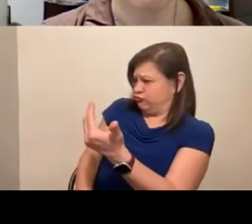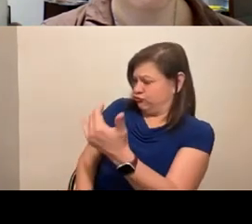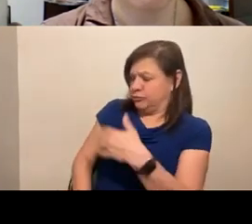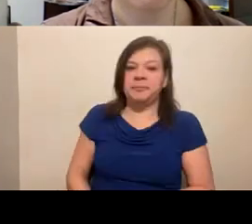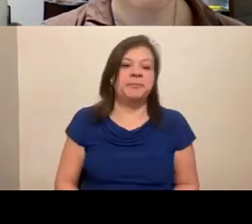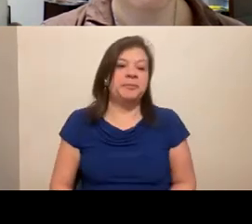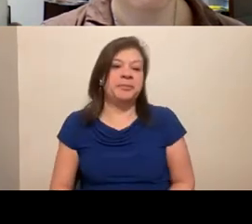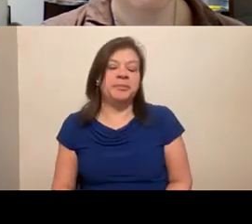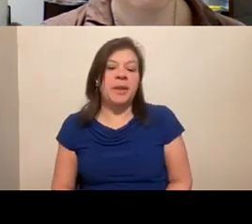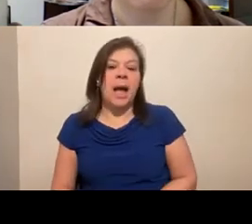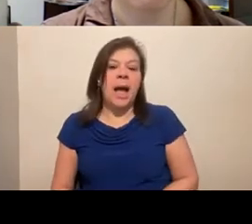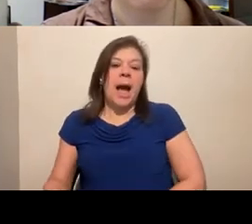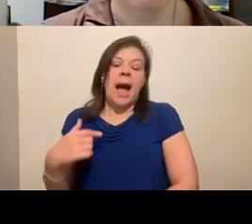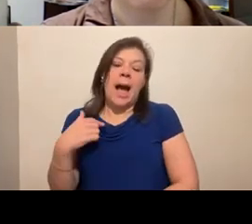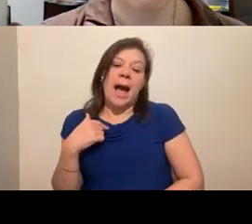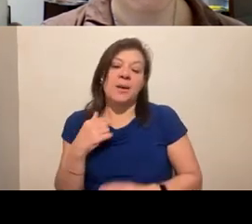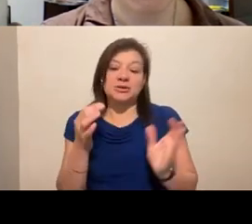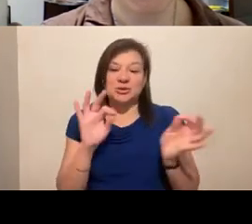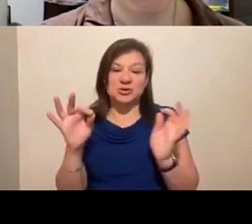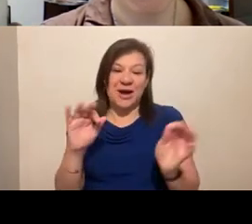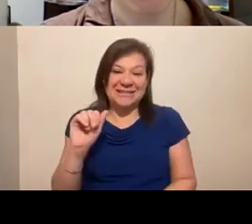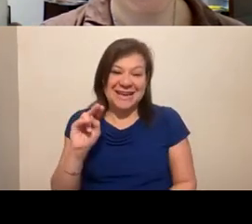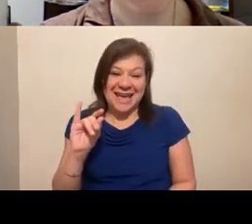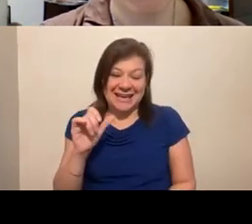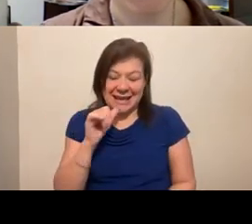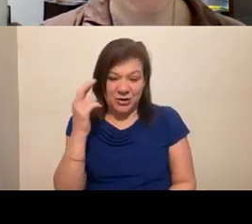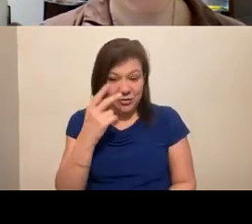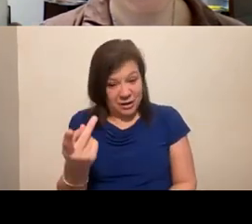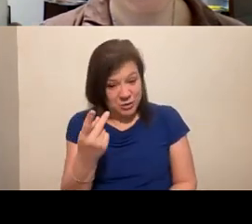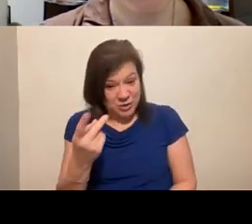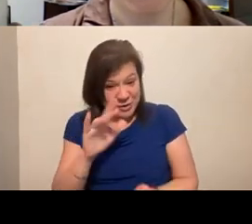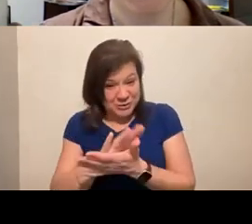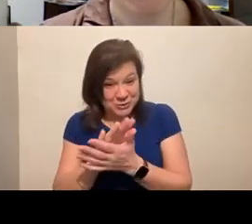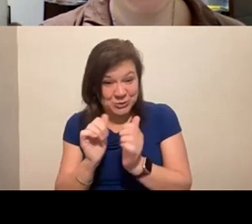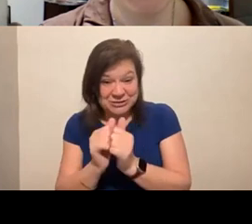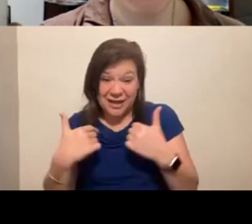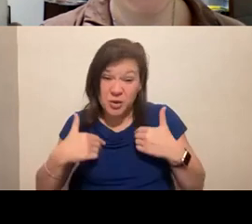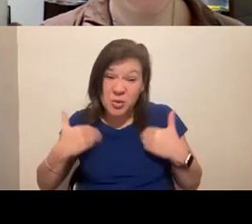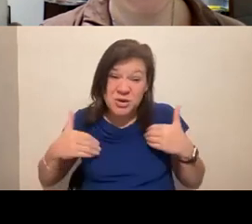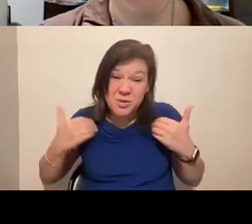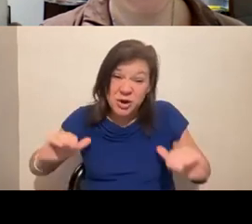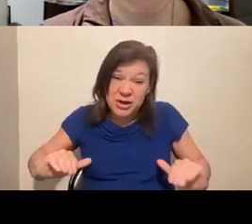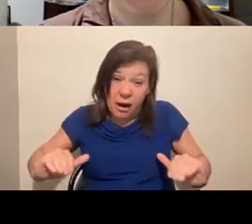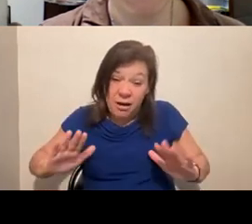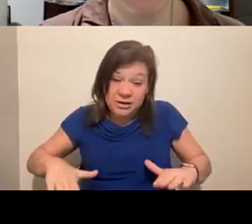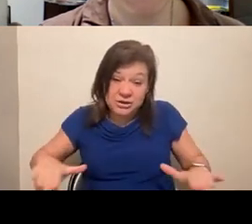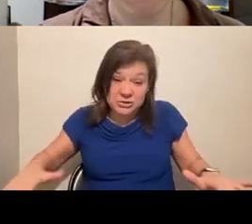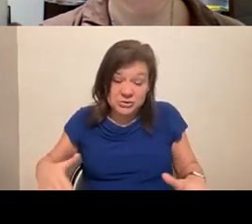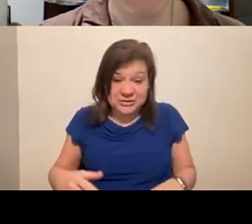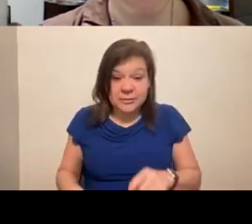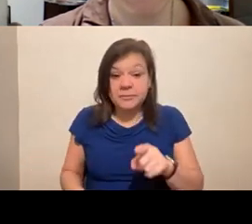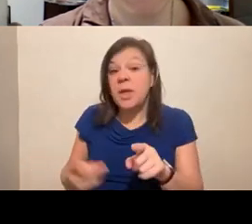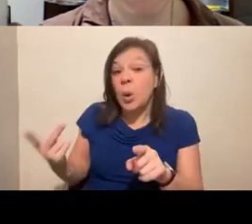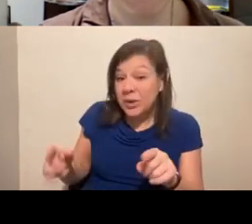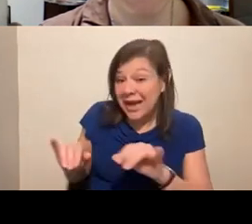probably distracted Annie because I didn't realize, but we went to school together when we were tiny, tiny children. it's nice. have the same